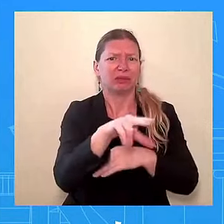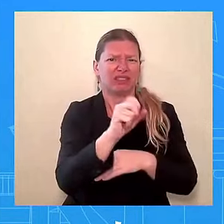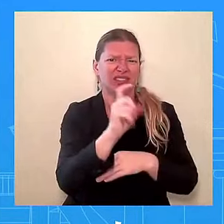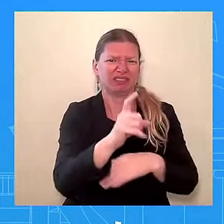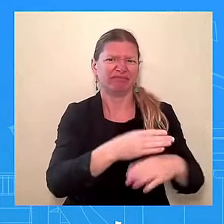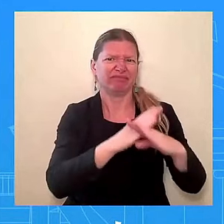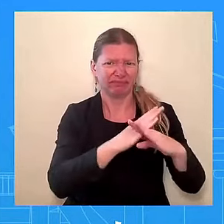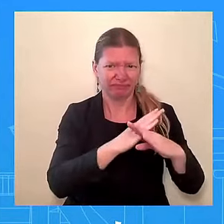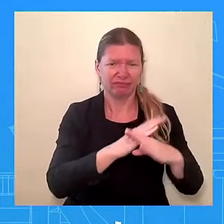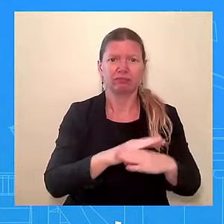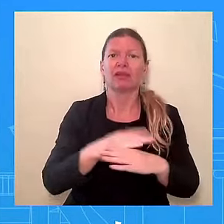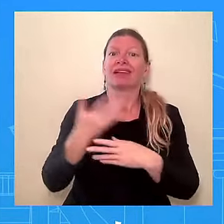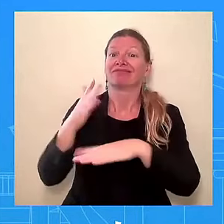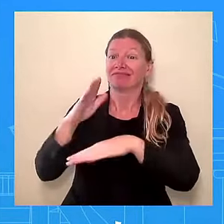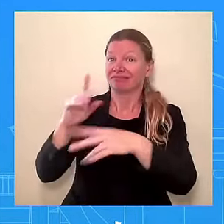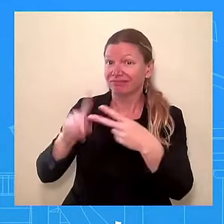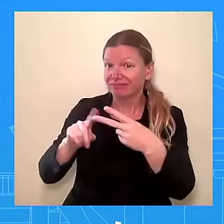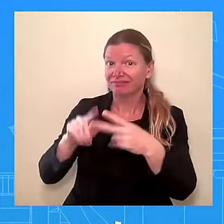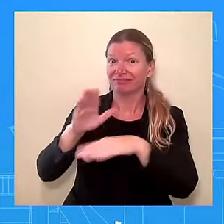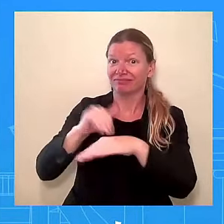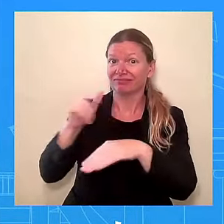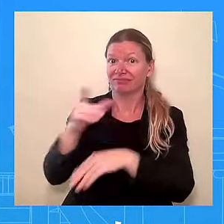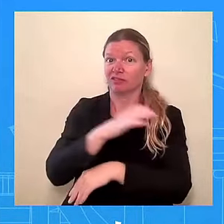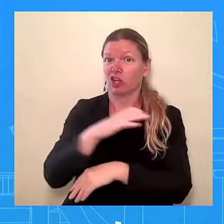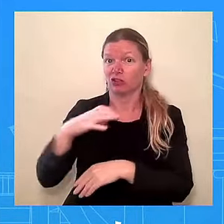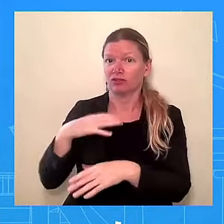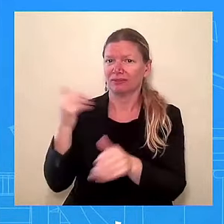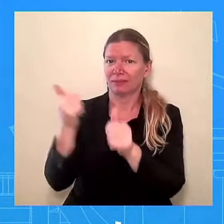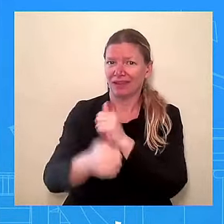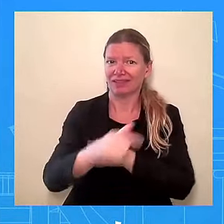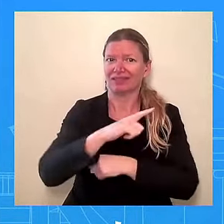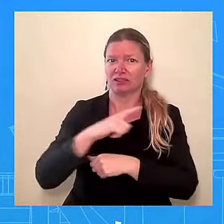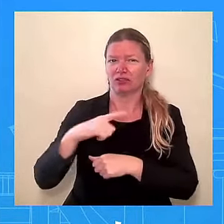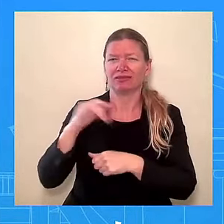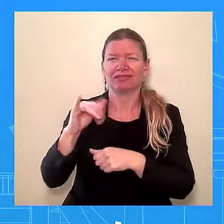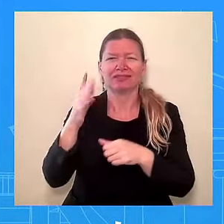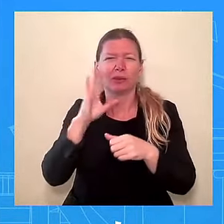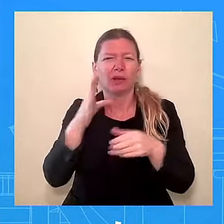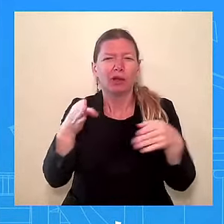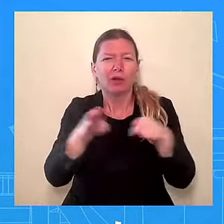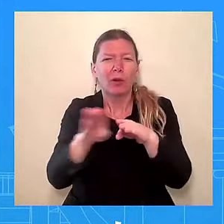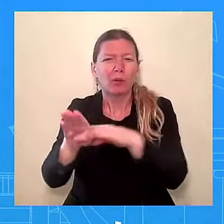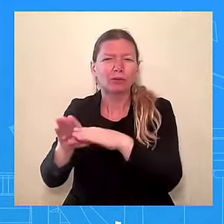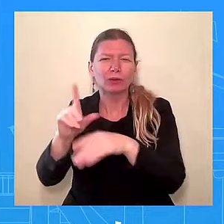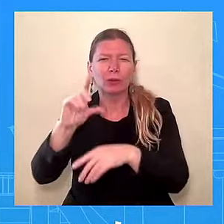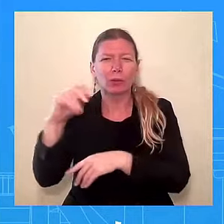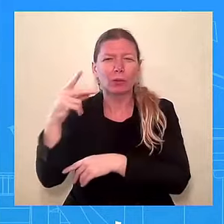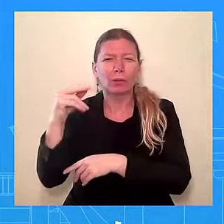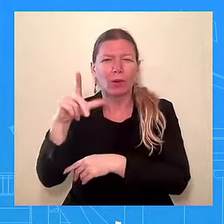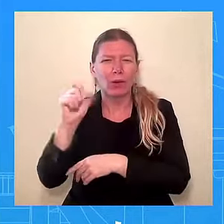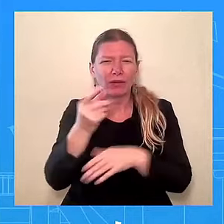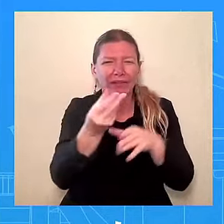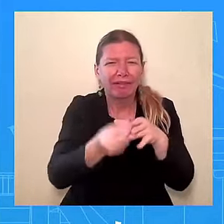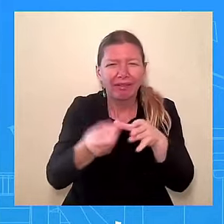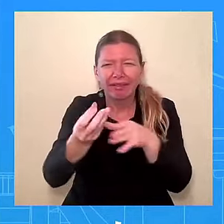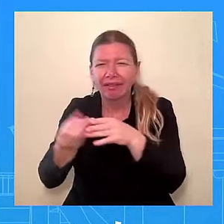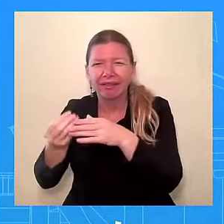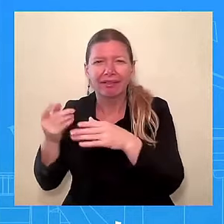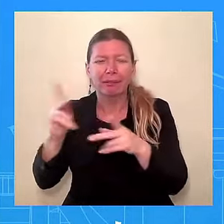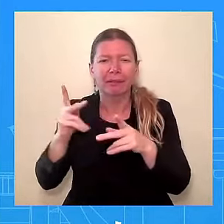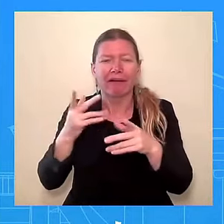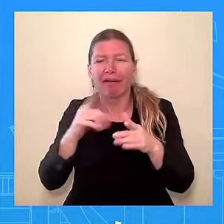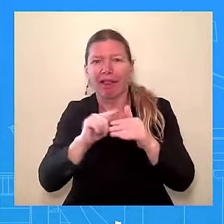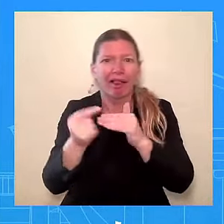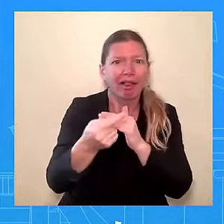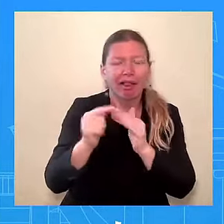exploit, increase penalties on drug traffickers, and more. We also continue to call